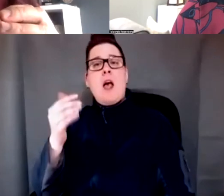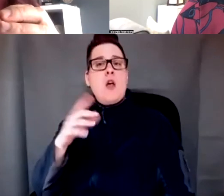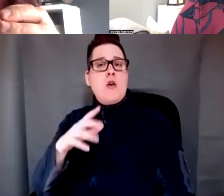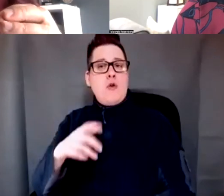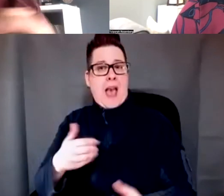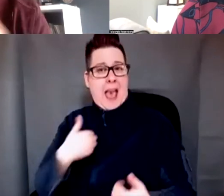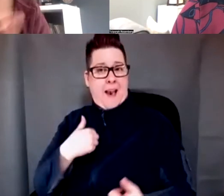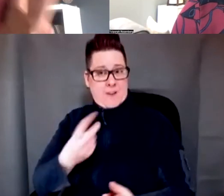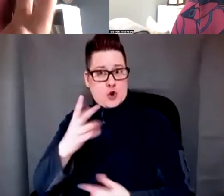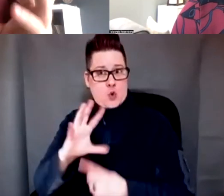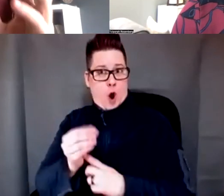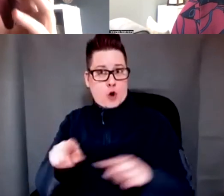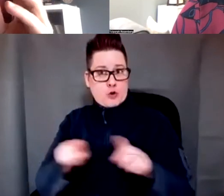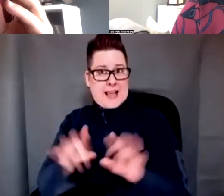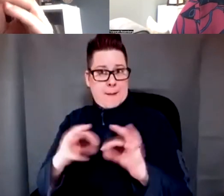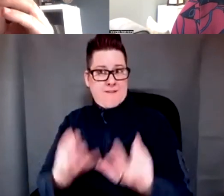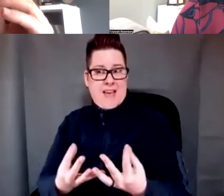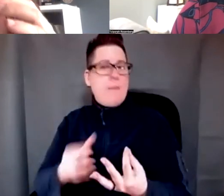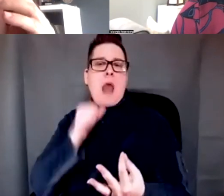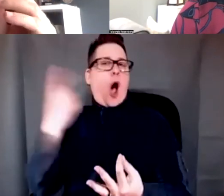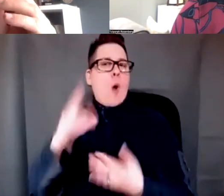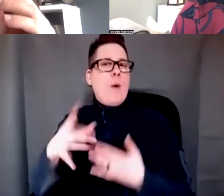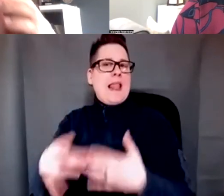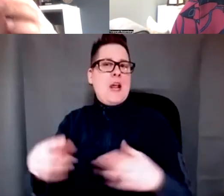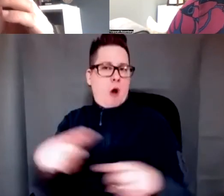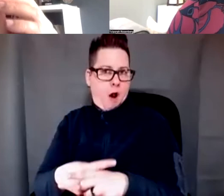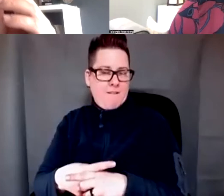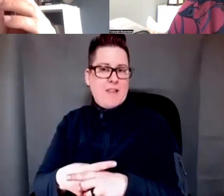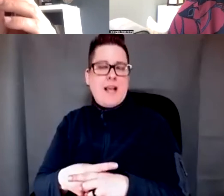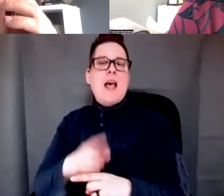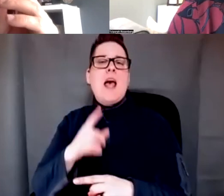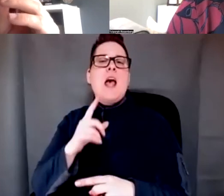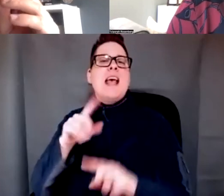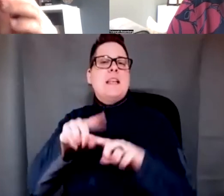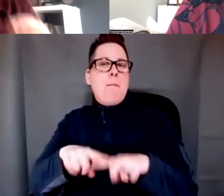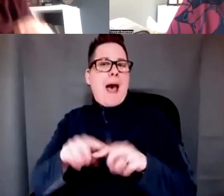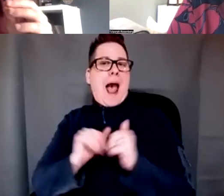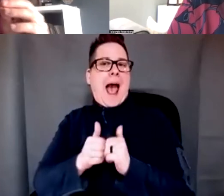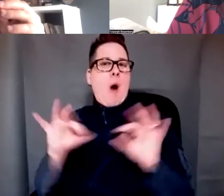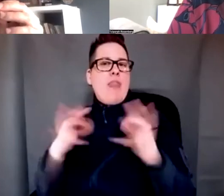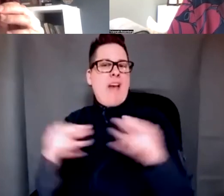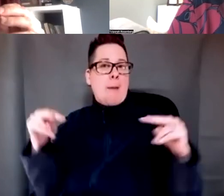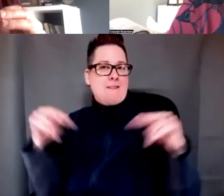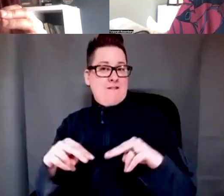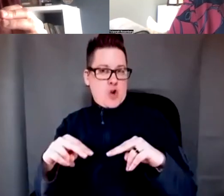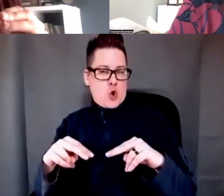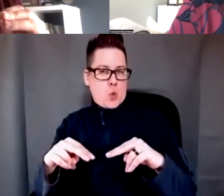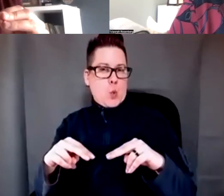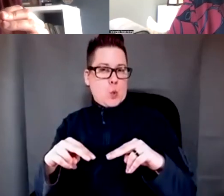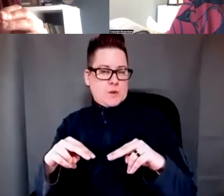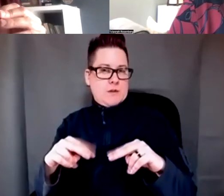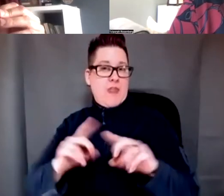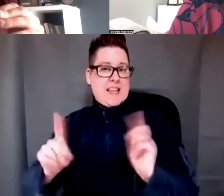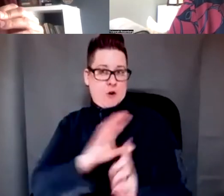to family conflict. It all depends on how that gap is perceived by family members. But then there were other